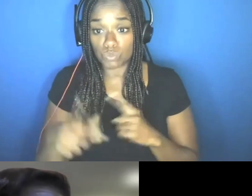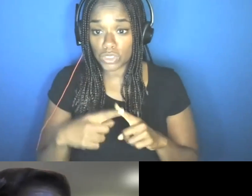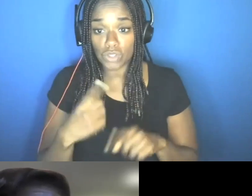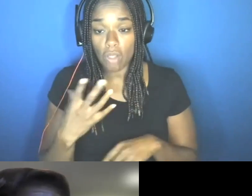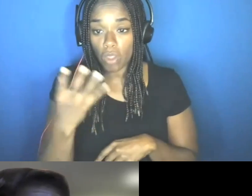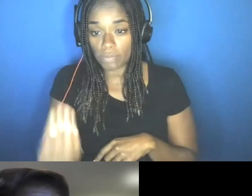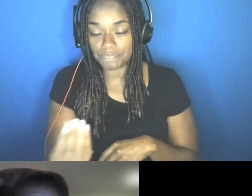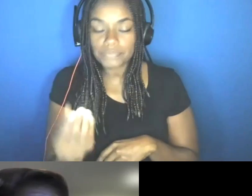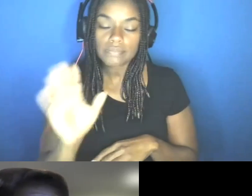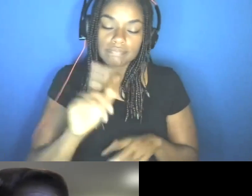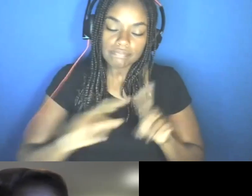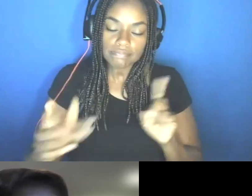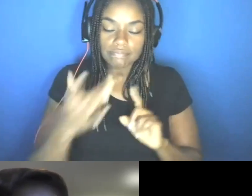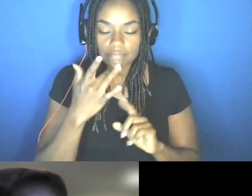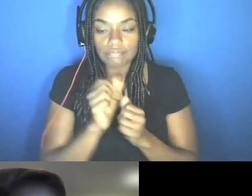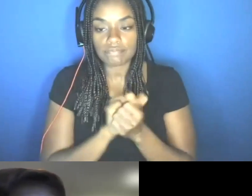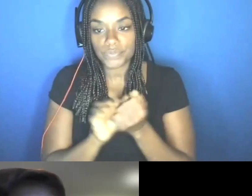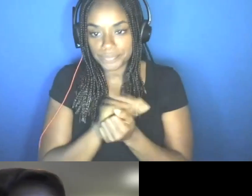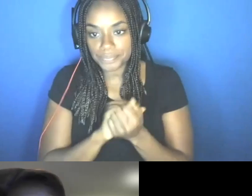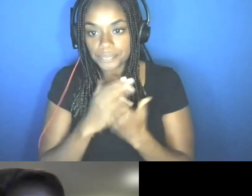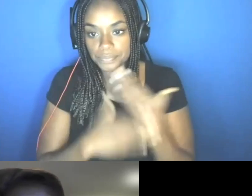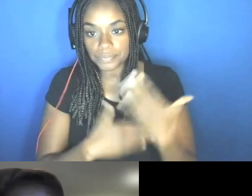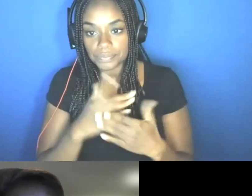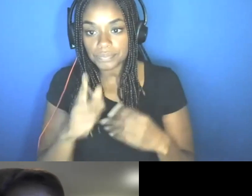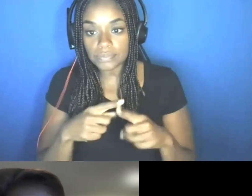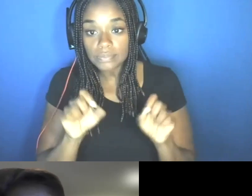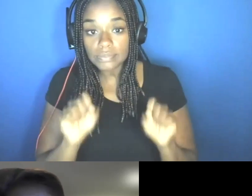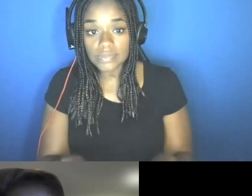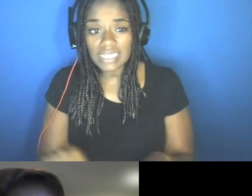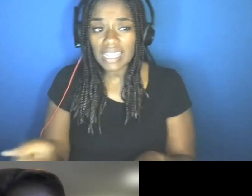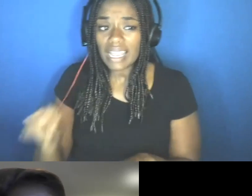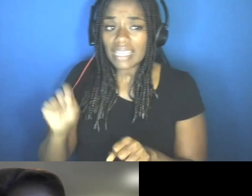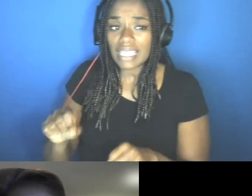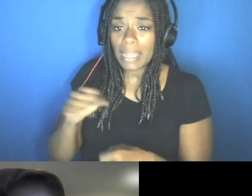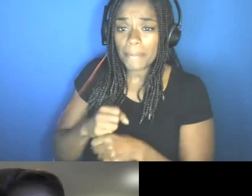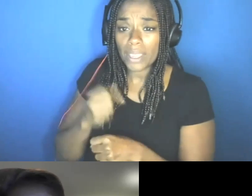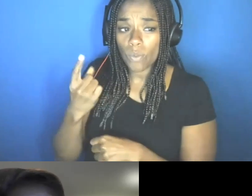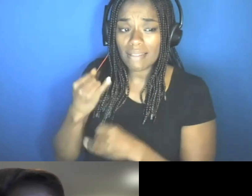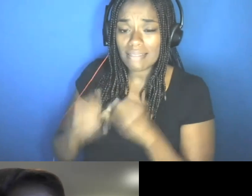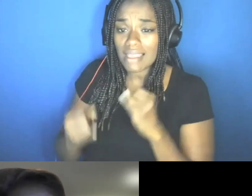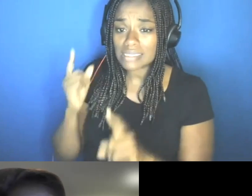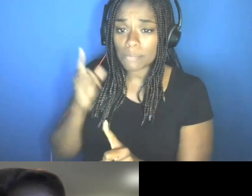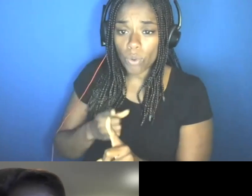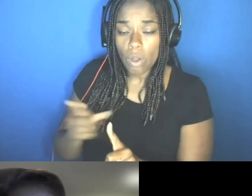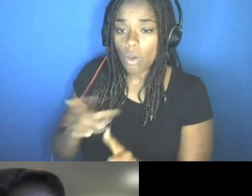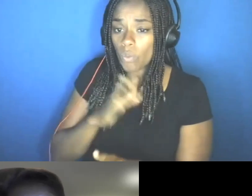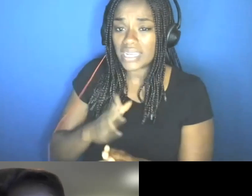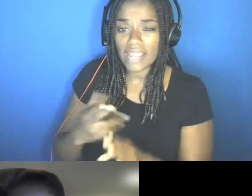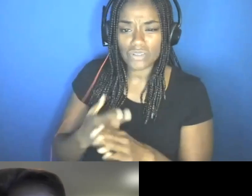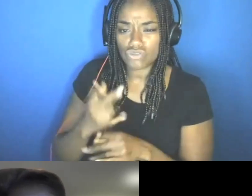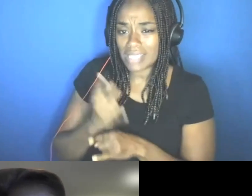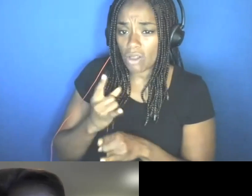is always to wash your hands whenever you can. Can I make one last point? Cause we, when I worked in hospital, we never used alcohol to sterilize.